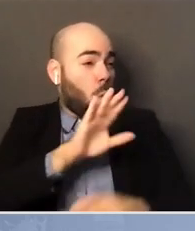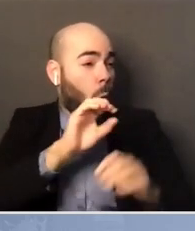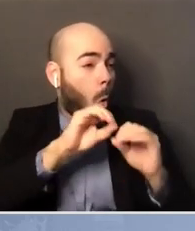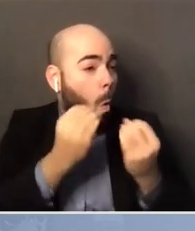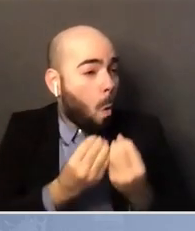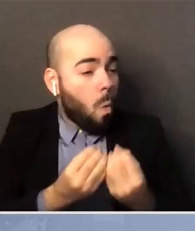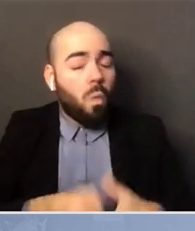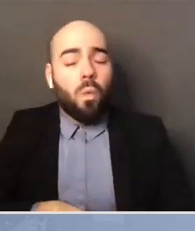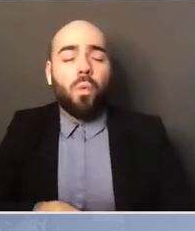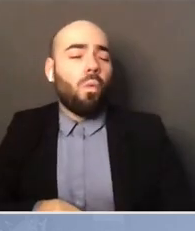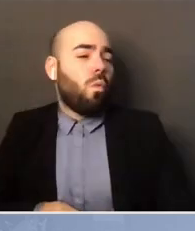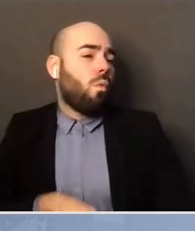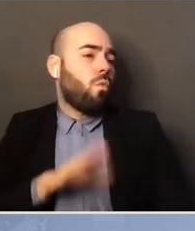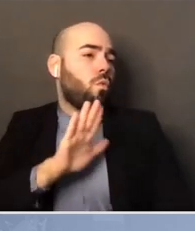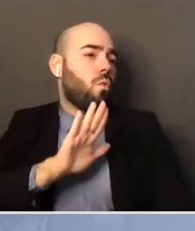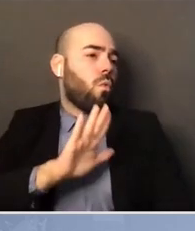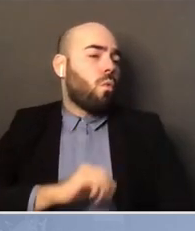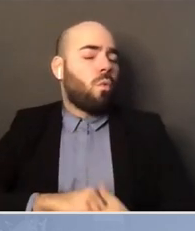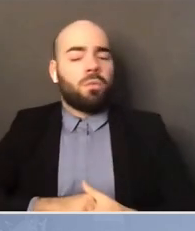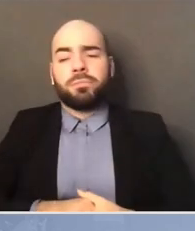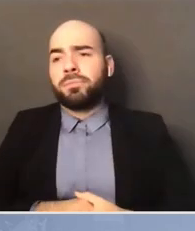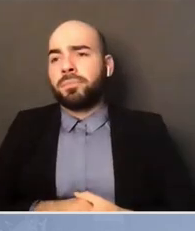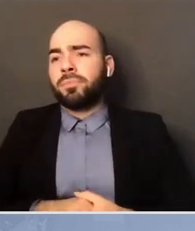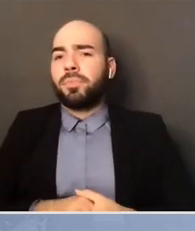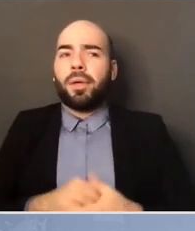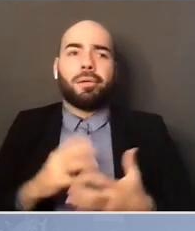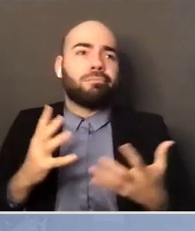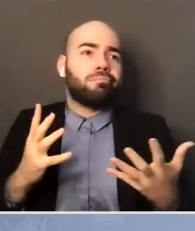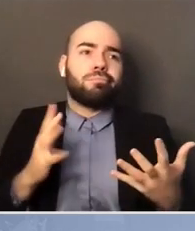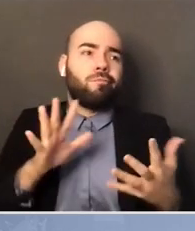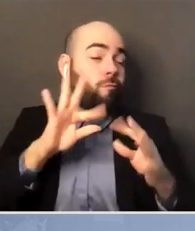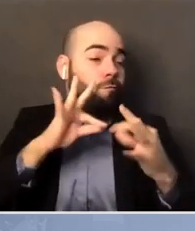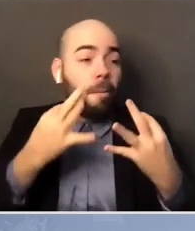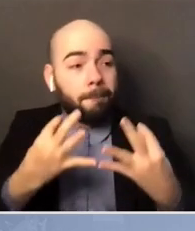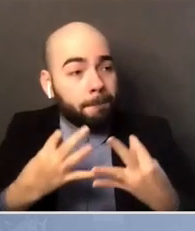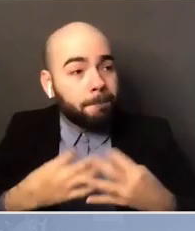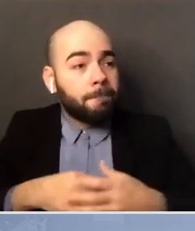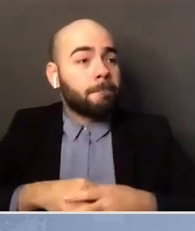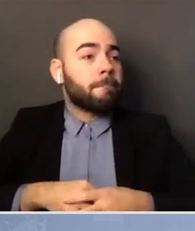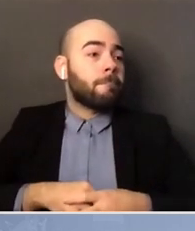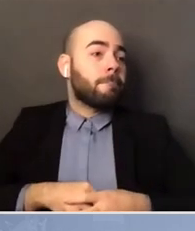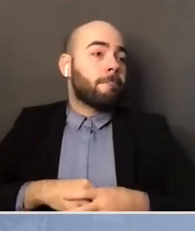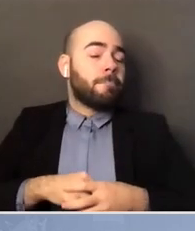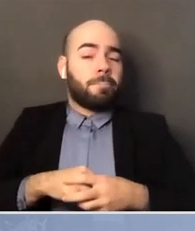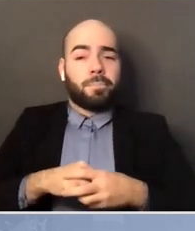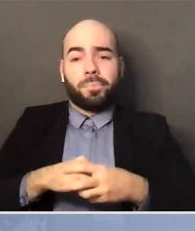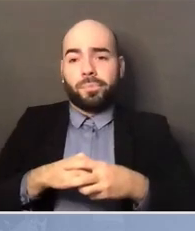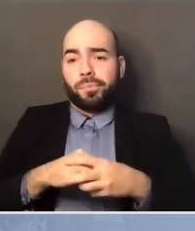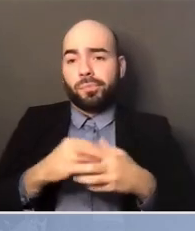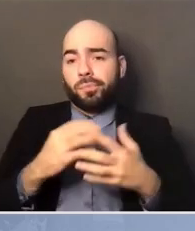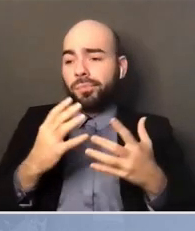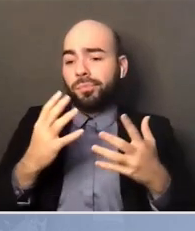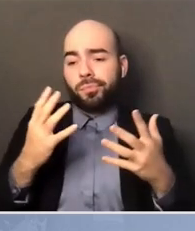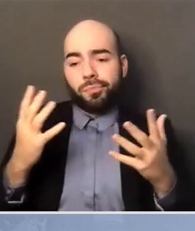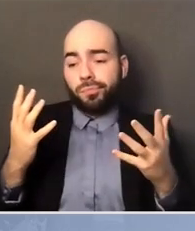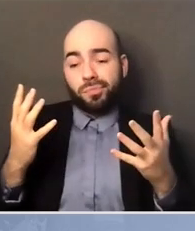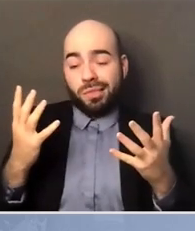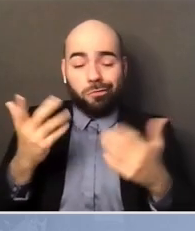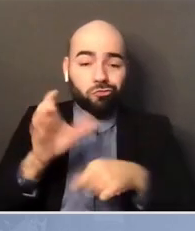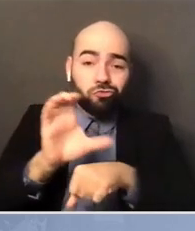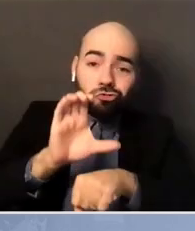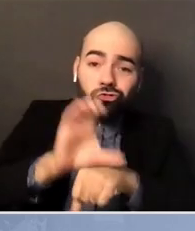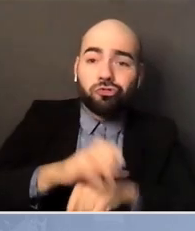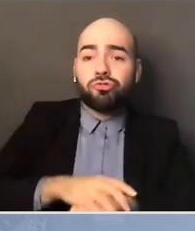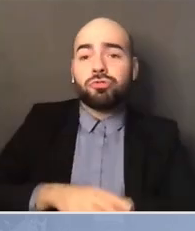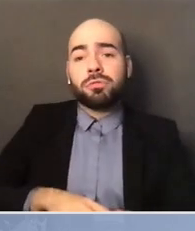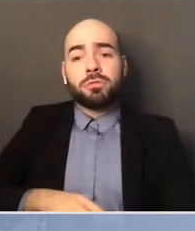you know, your families, churches, mosques,